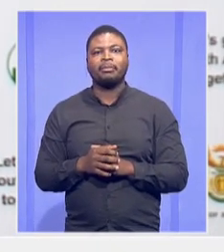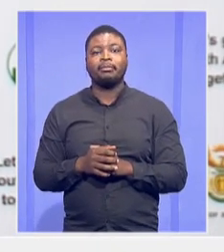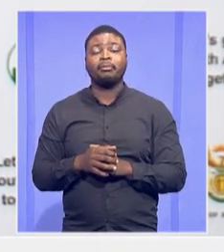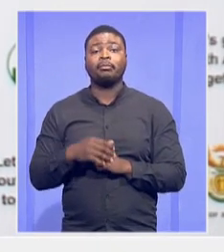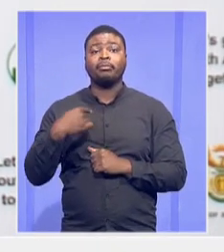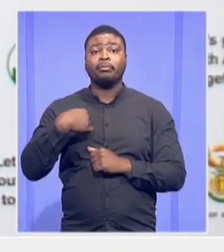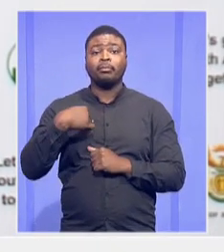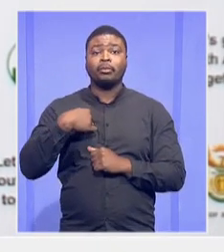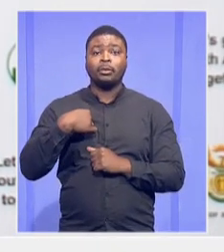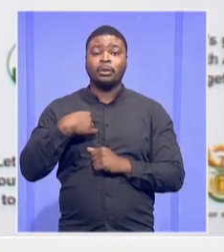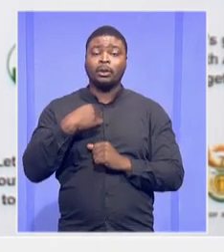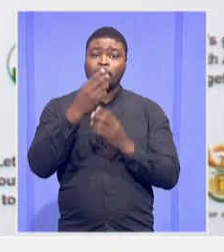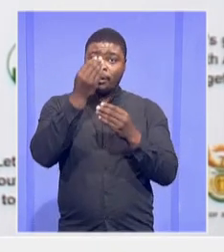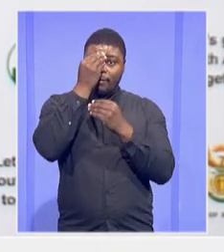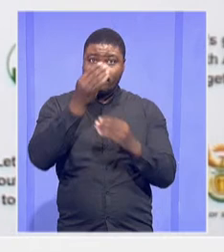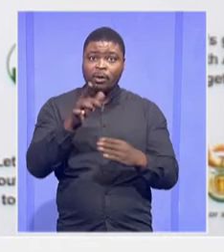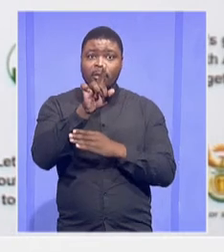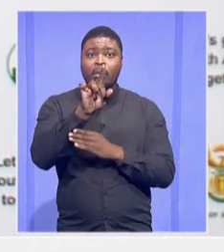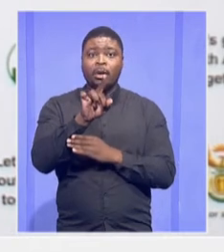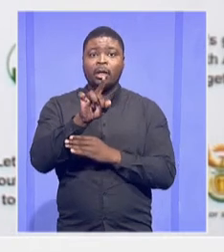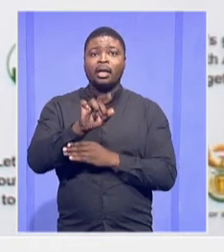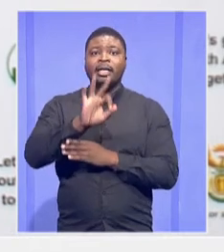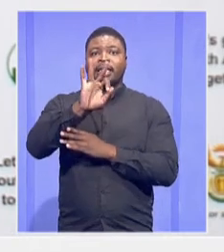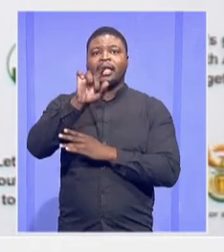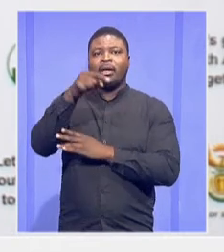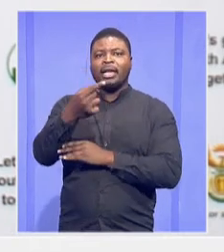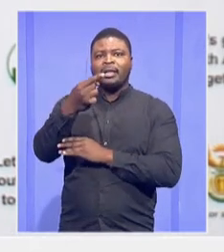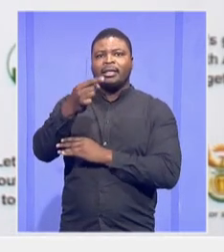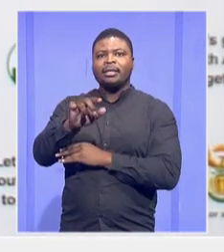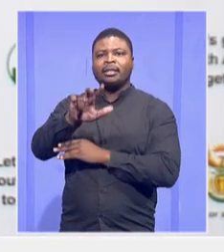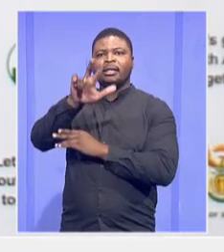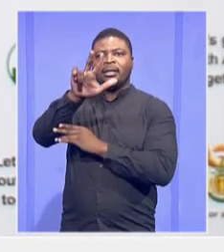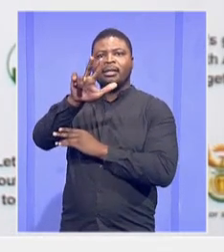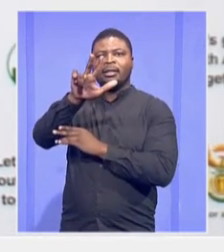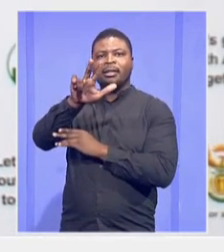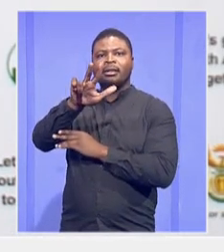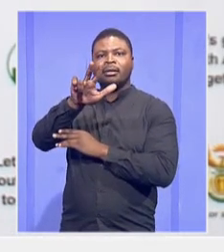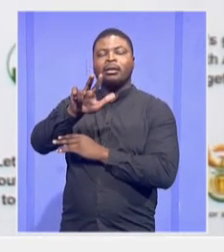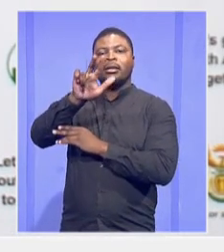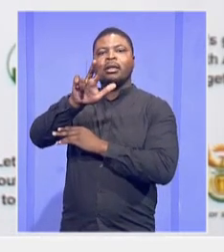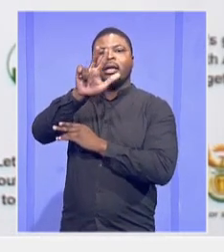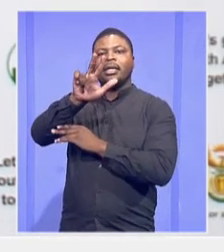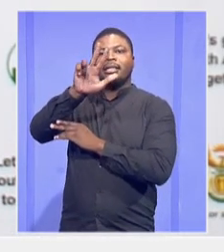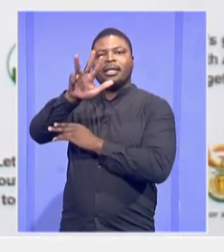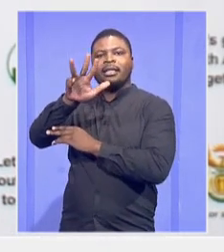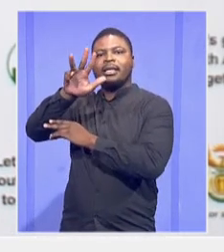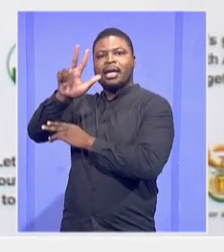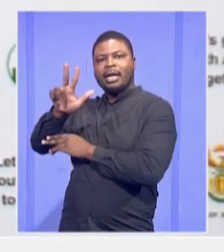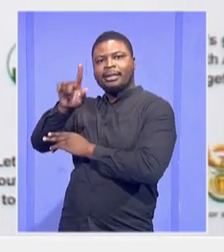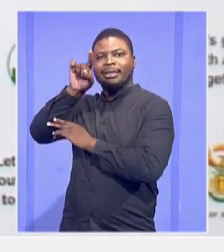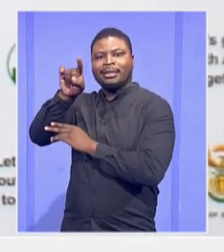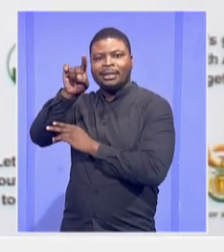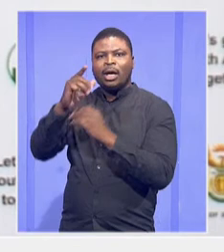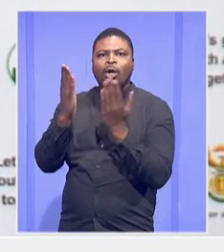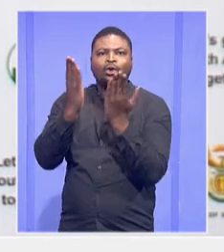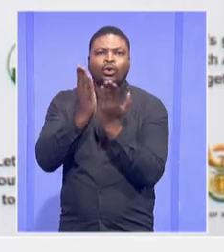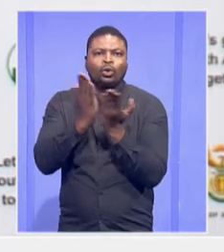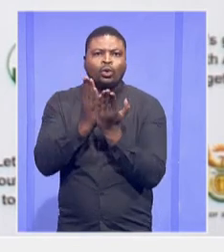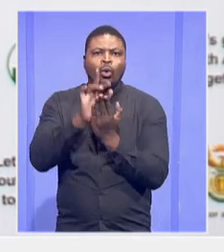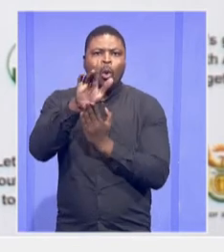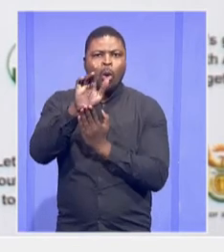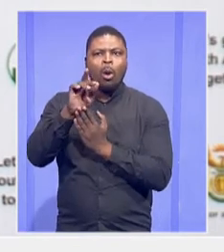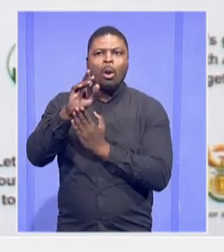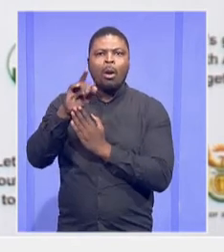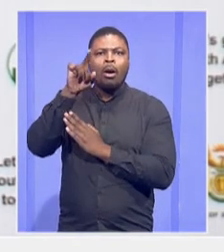there was 3,898 schools that had inappropriate and unsafe